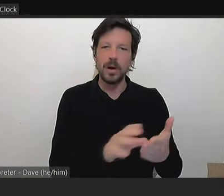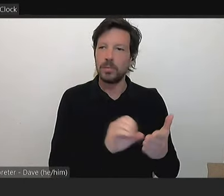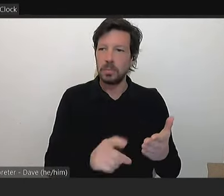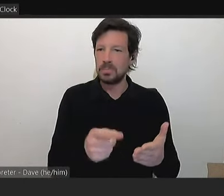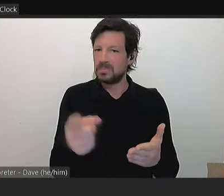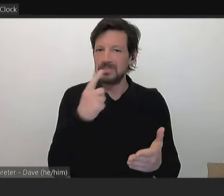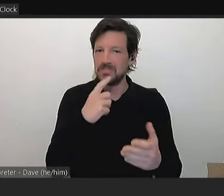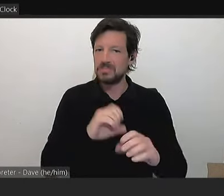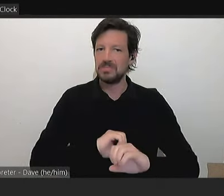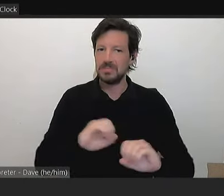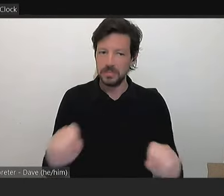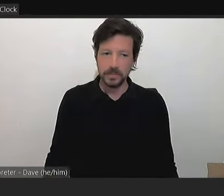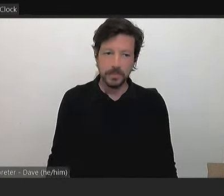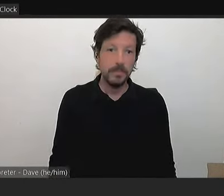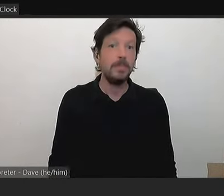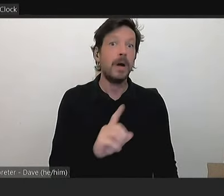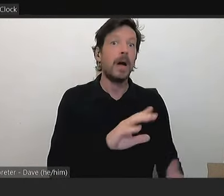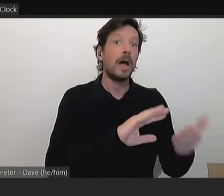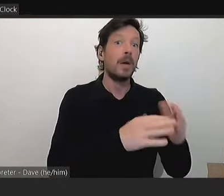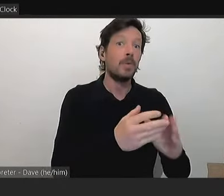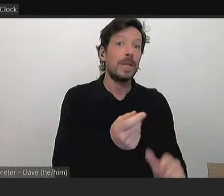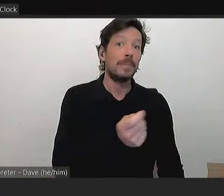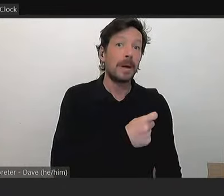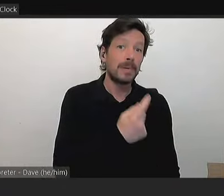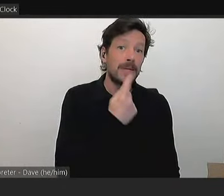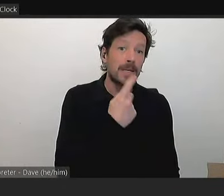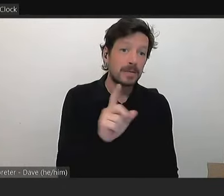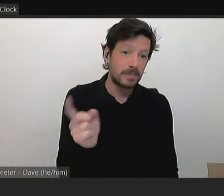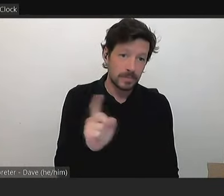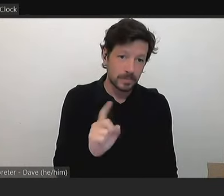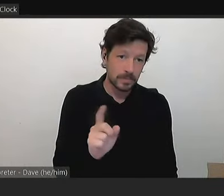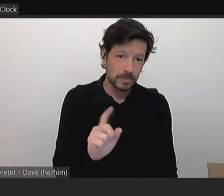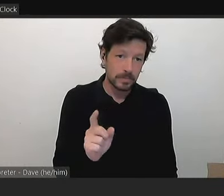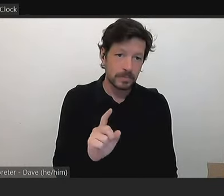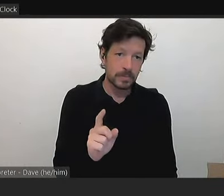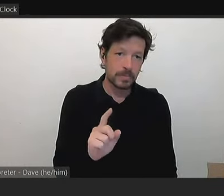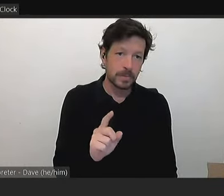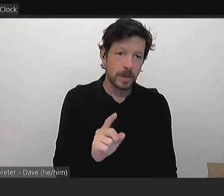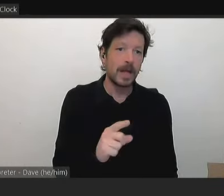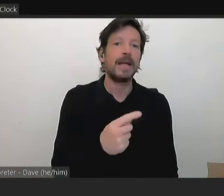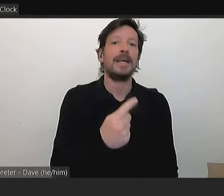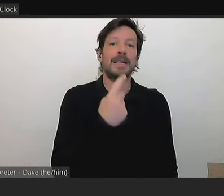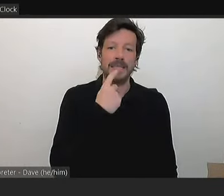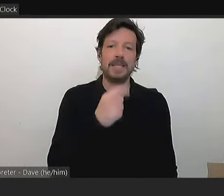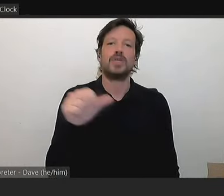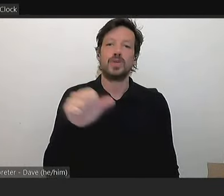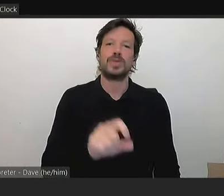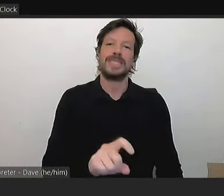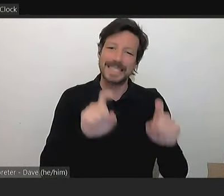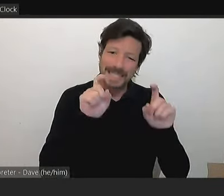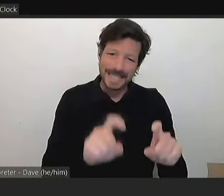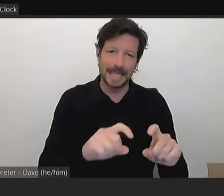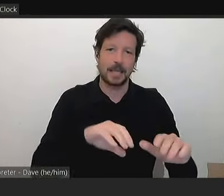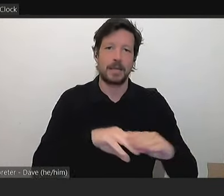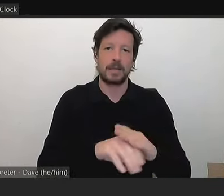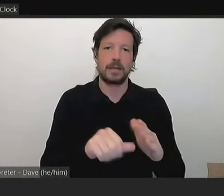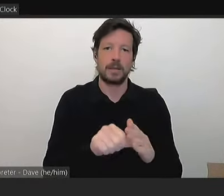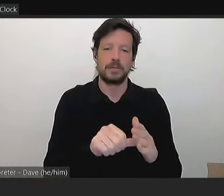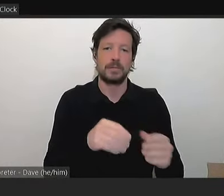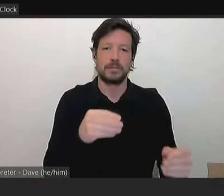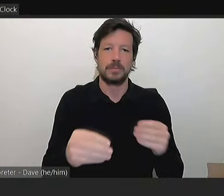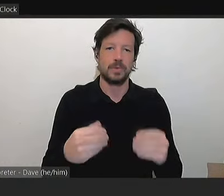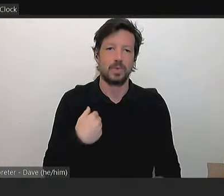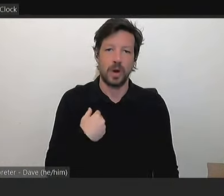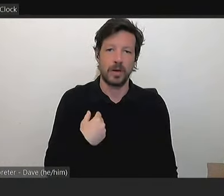heard from community members that this should stay in the draft budget and should not be excluded.